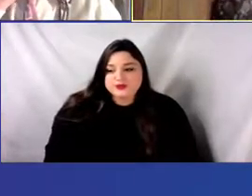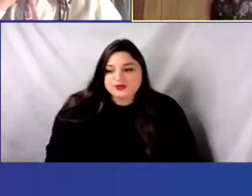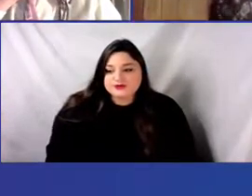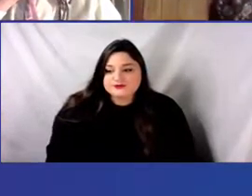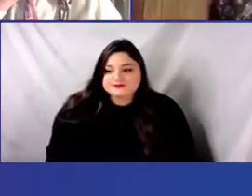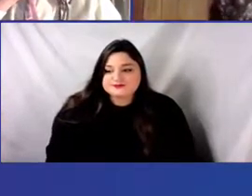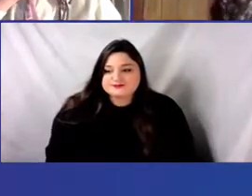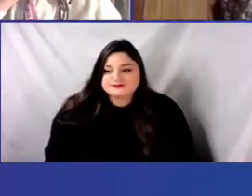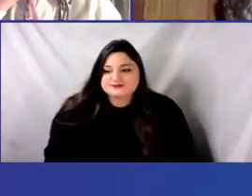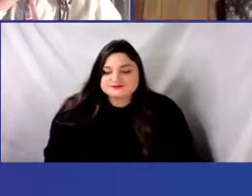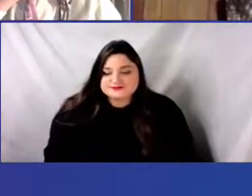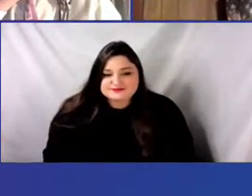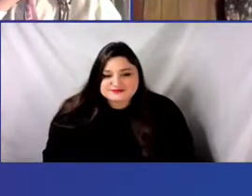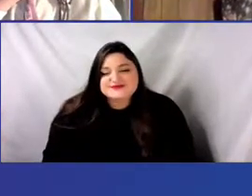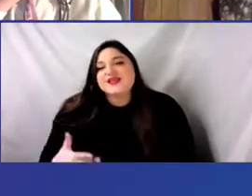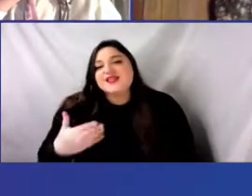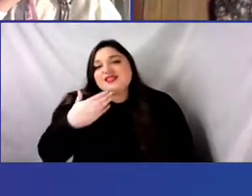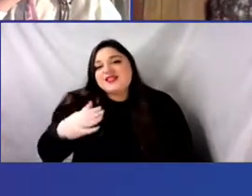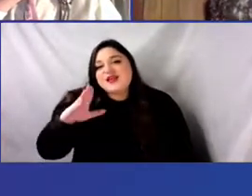Thank you, Benedict. Karen?